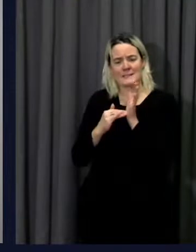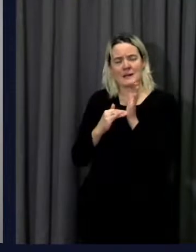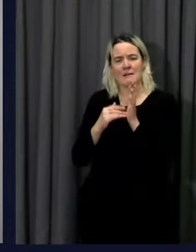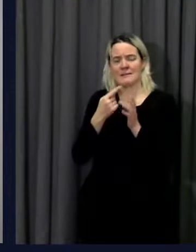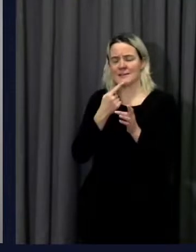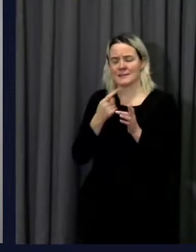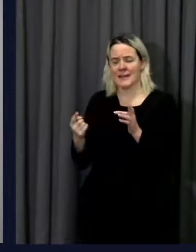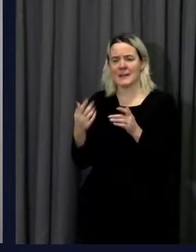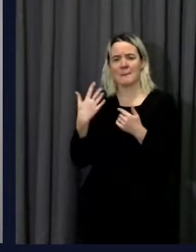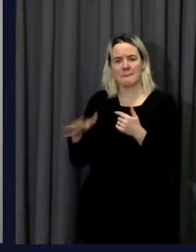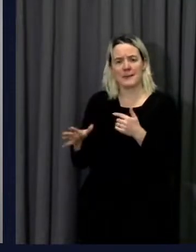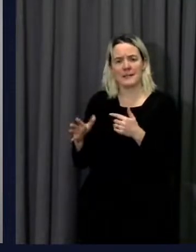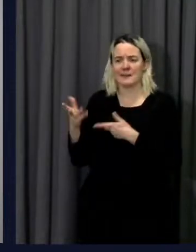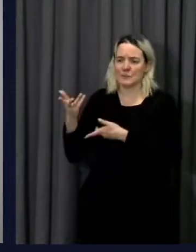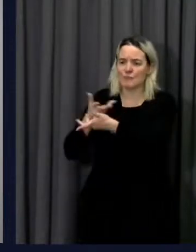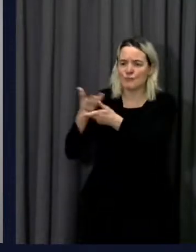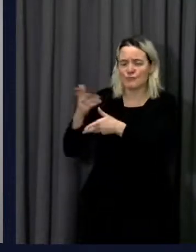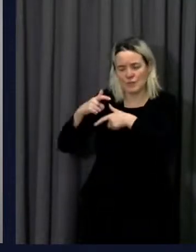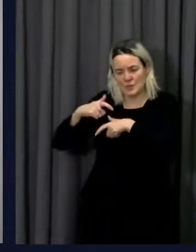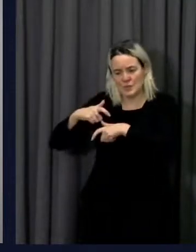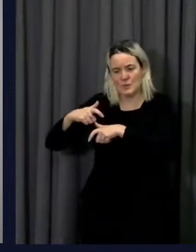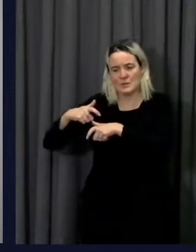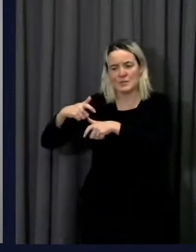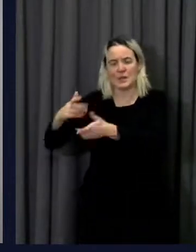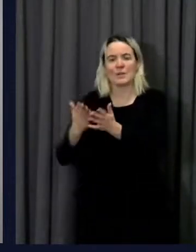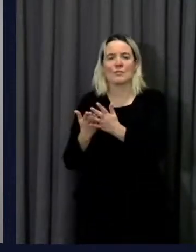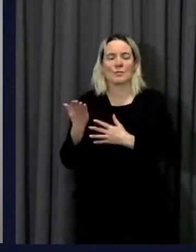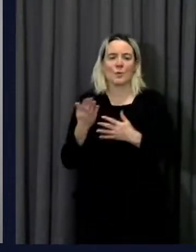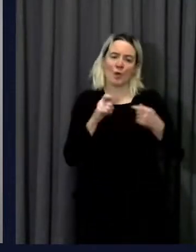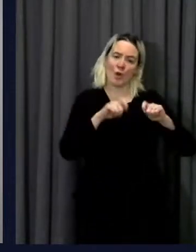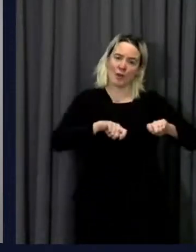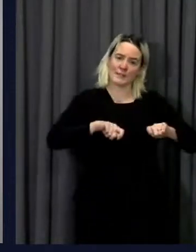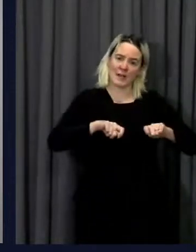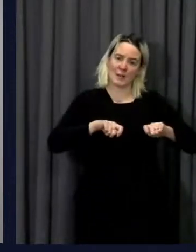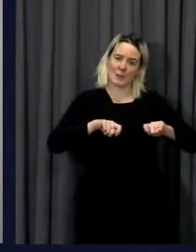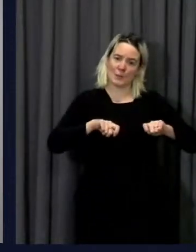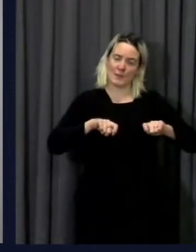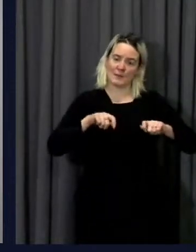Welsh governments about how to exit lockdown. How are those conversations going?